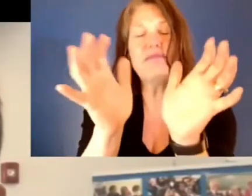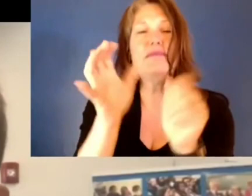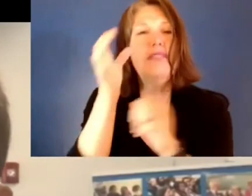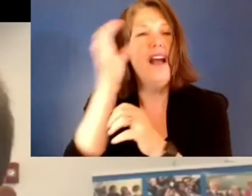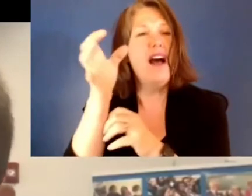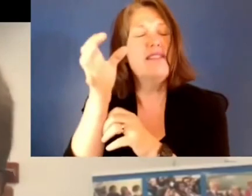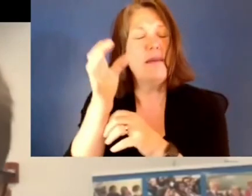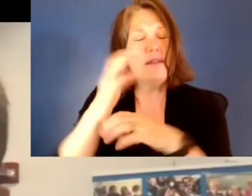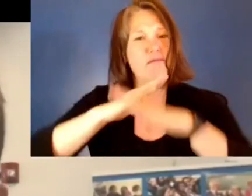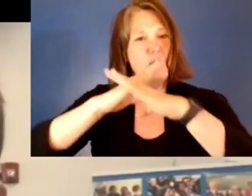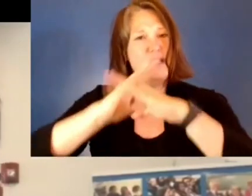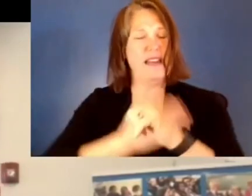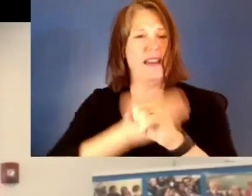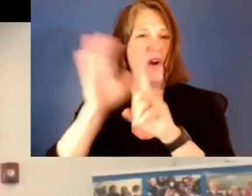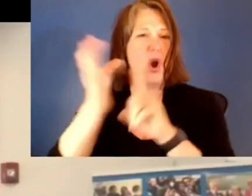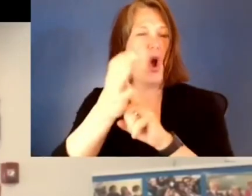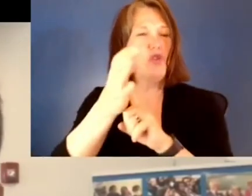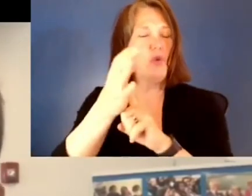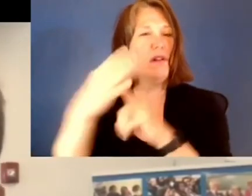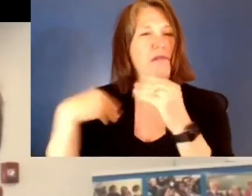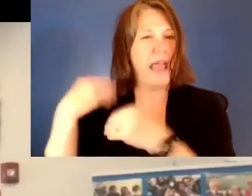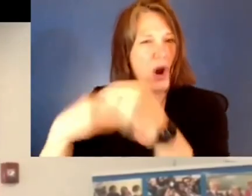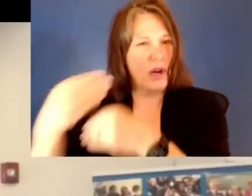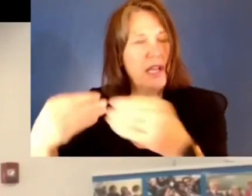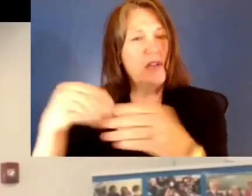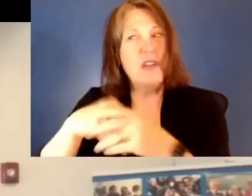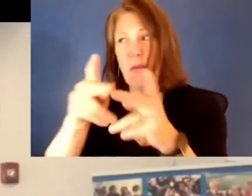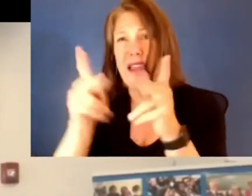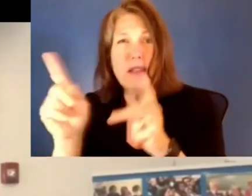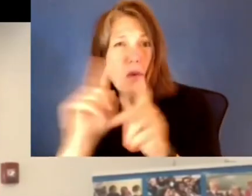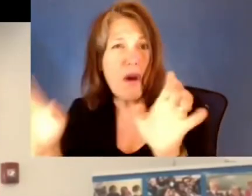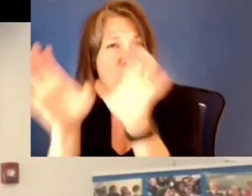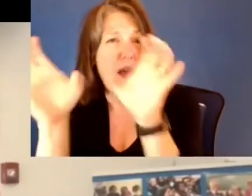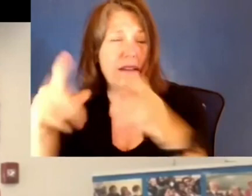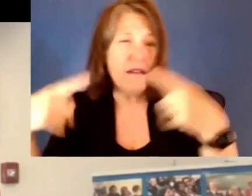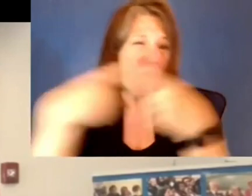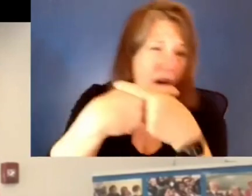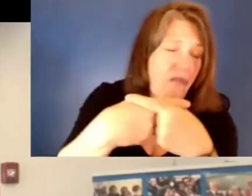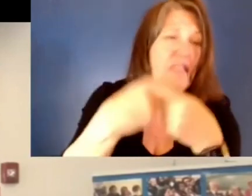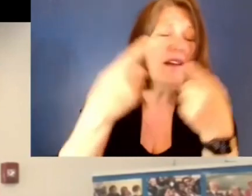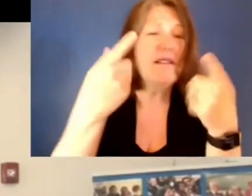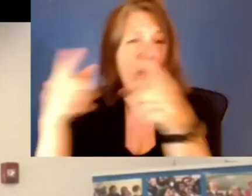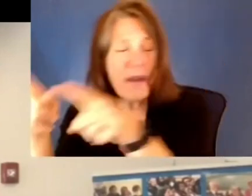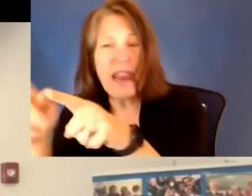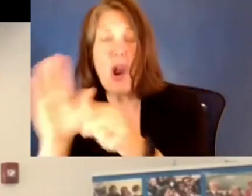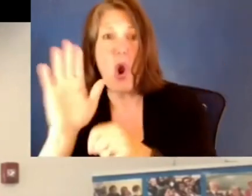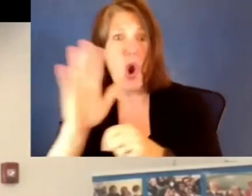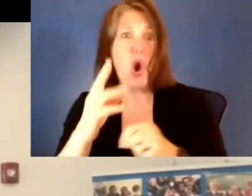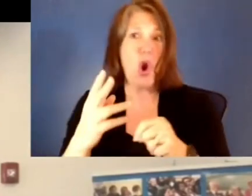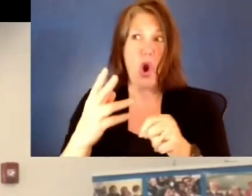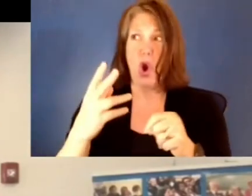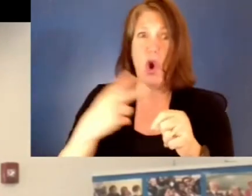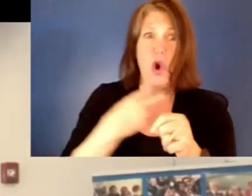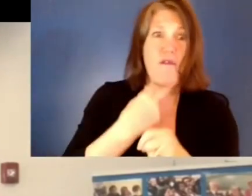heritage in places of crisis, in places of conflict. Her voice has been loud and clear about the